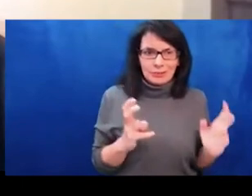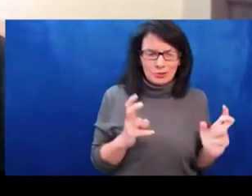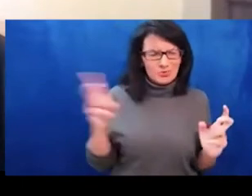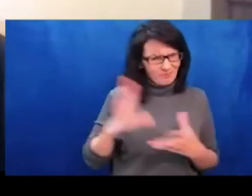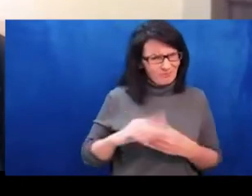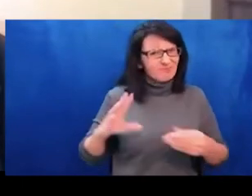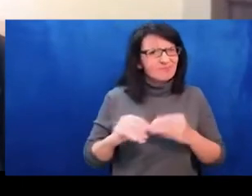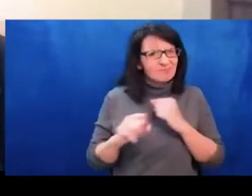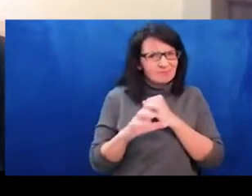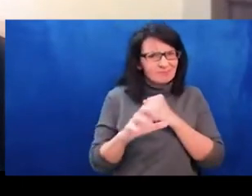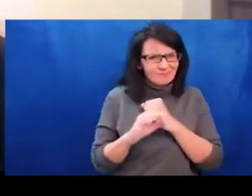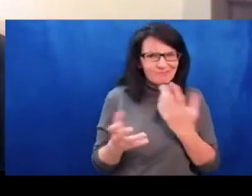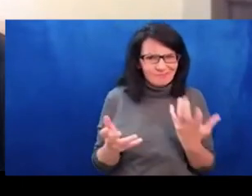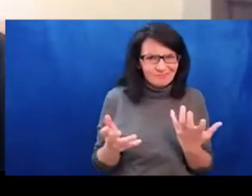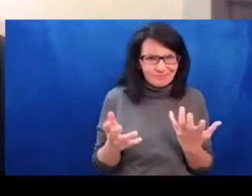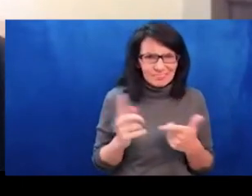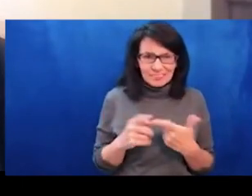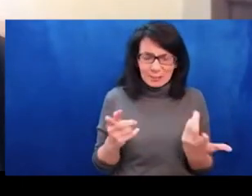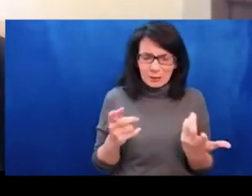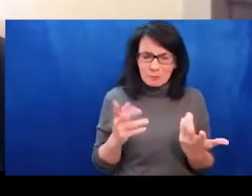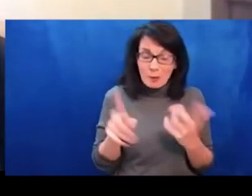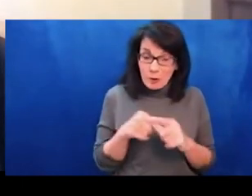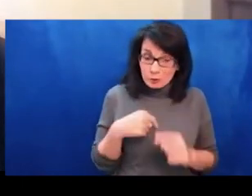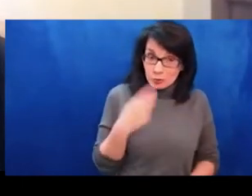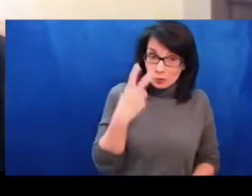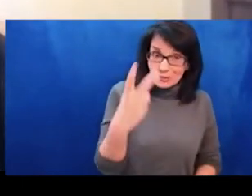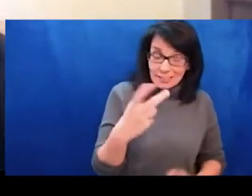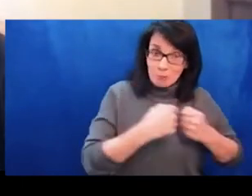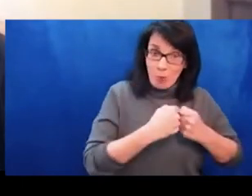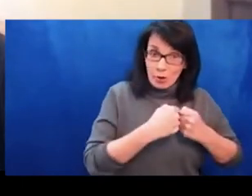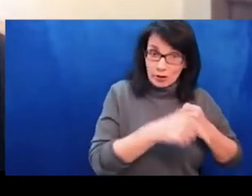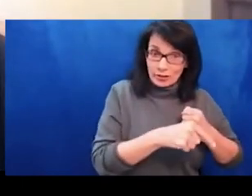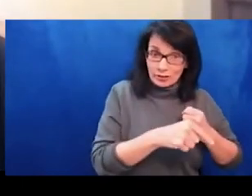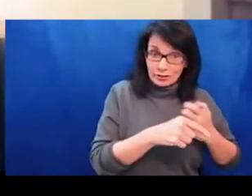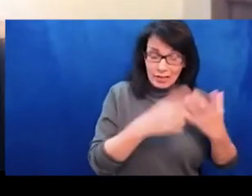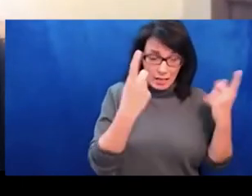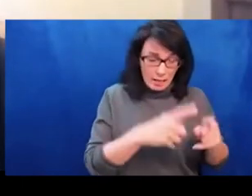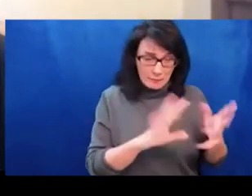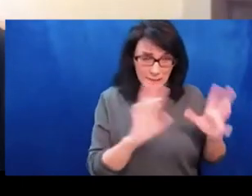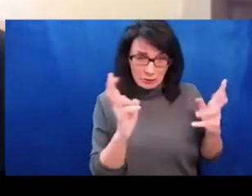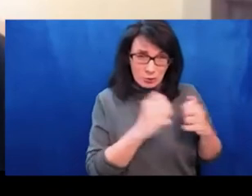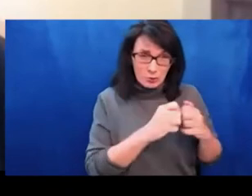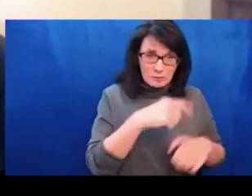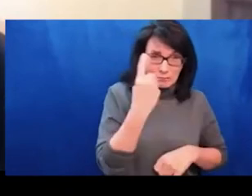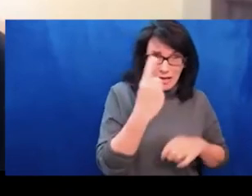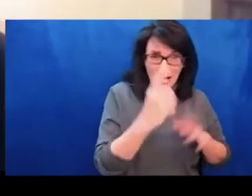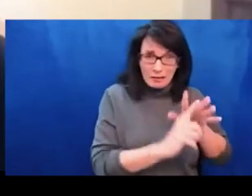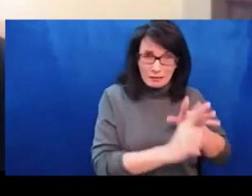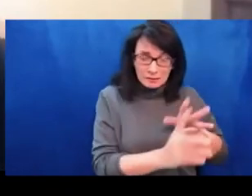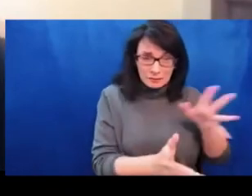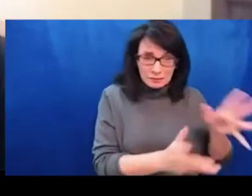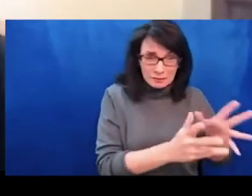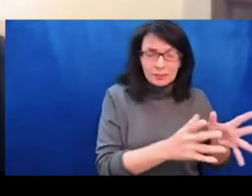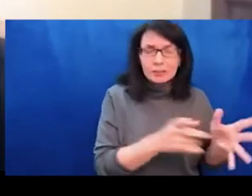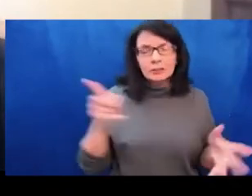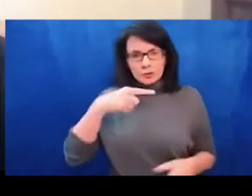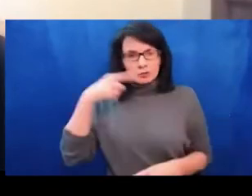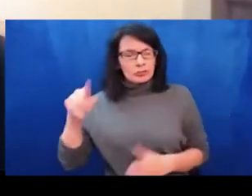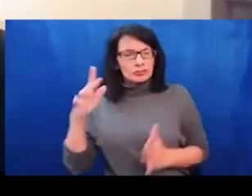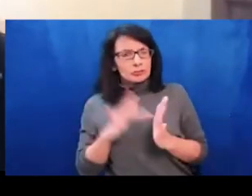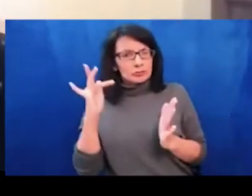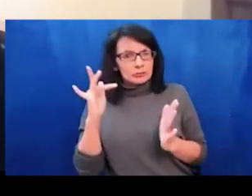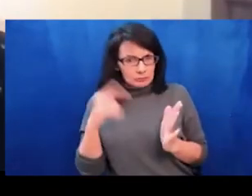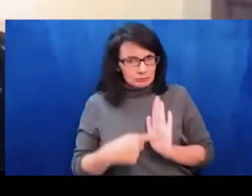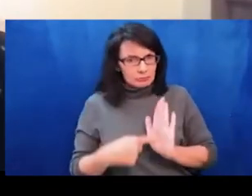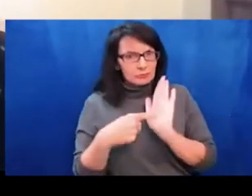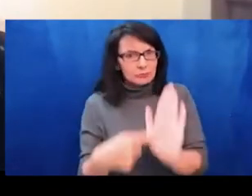around racism is one that Russia has definitely pushed to both try to frame the rest of the world as having issues with race